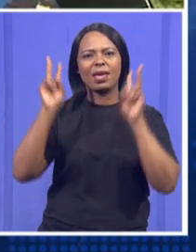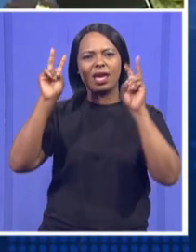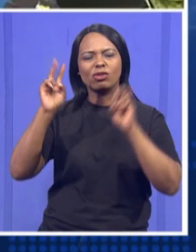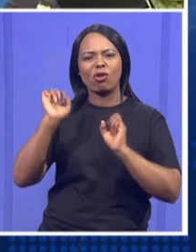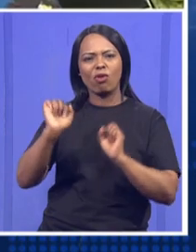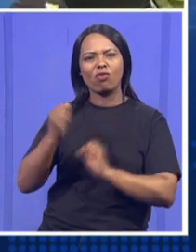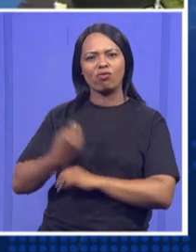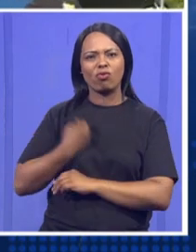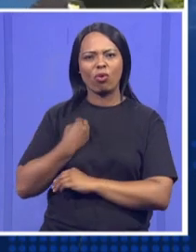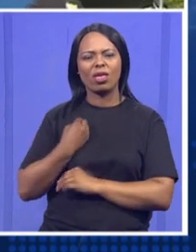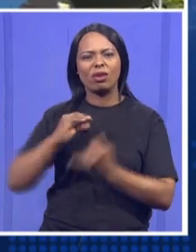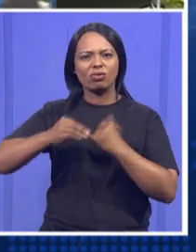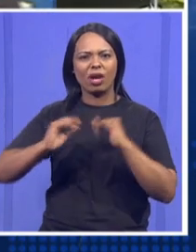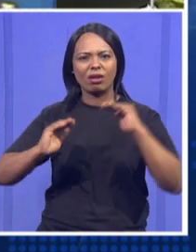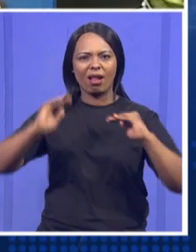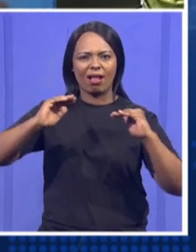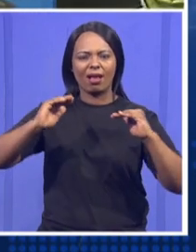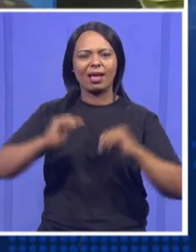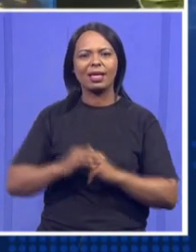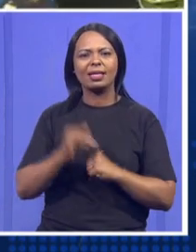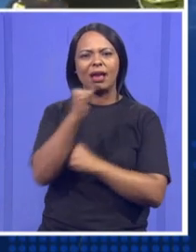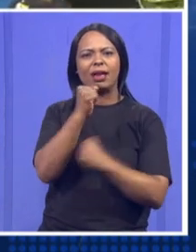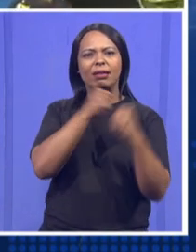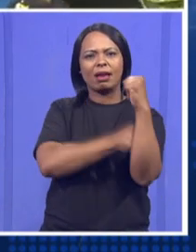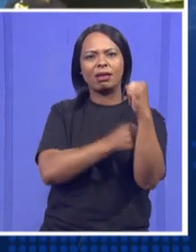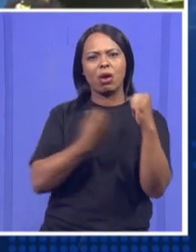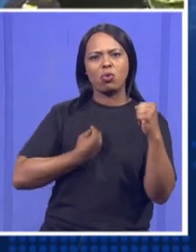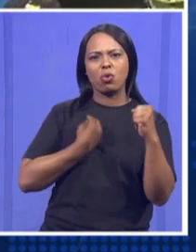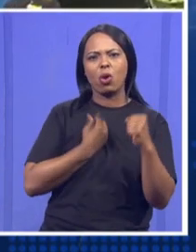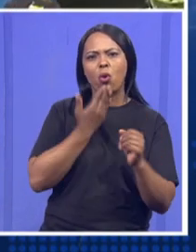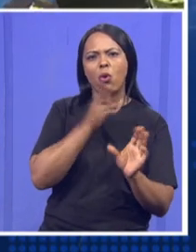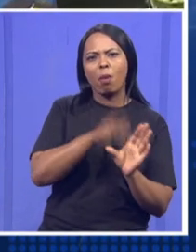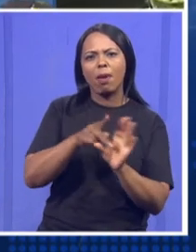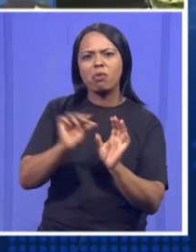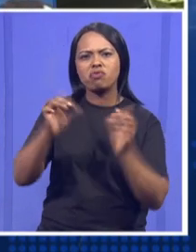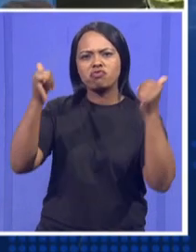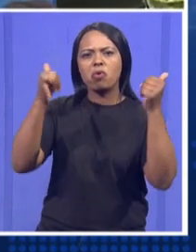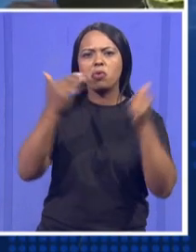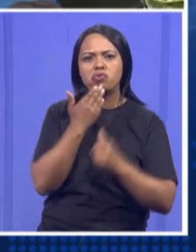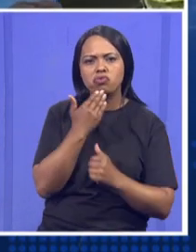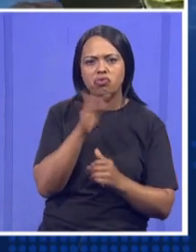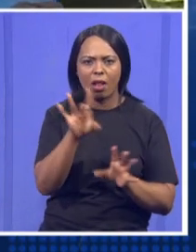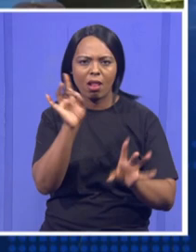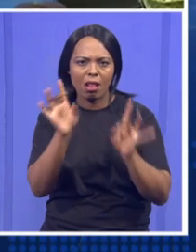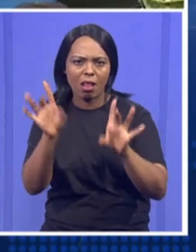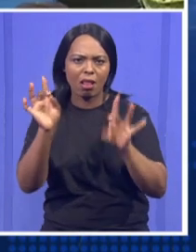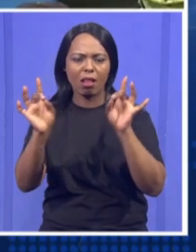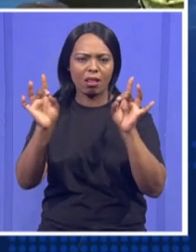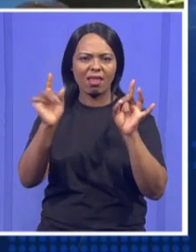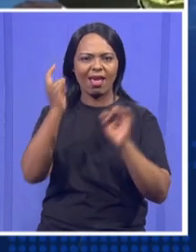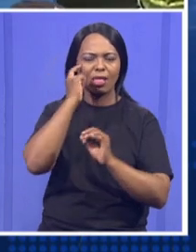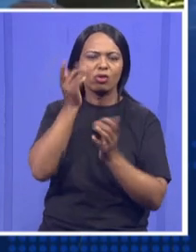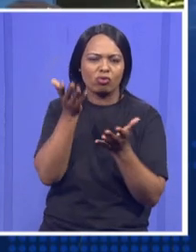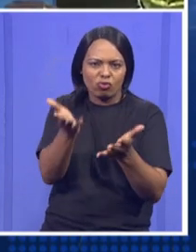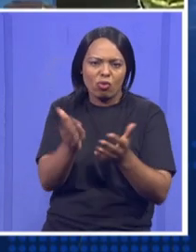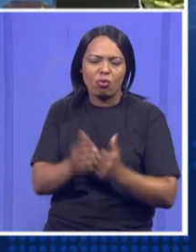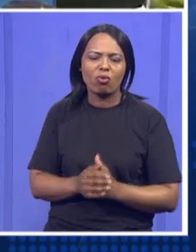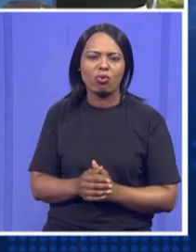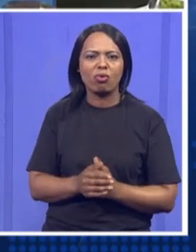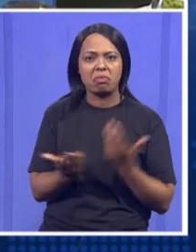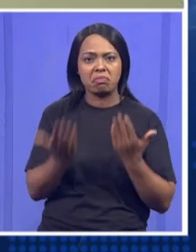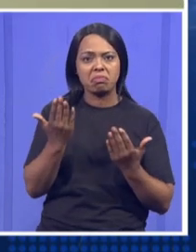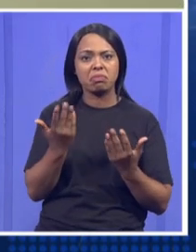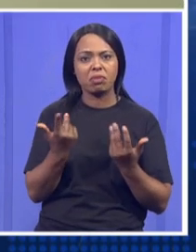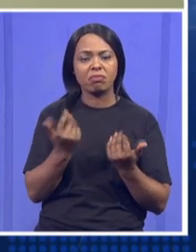going to look into the structures of young people who are participating very well. So I think we are likely to see young